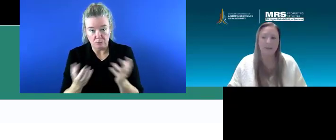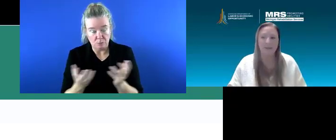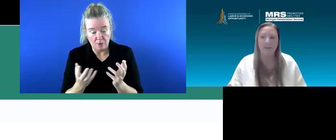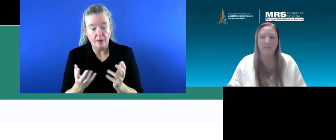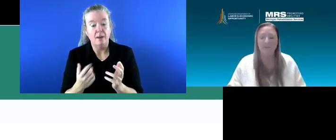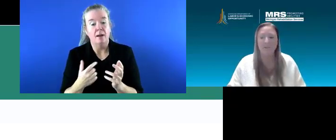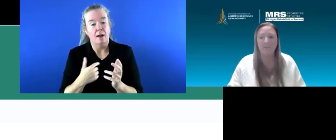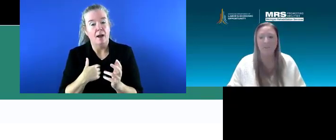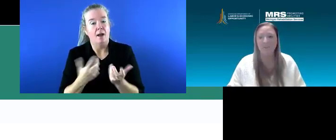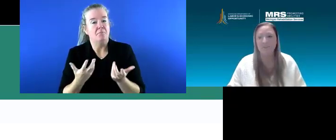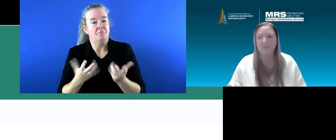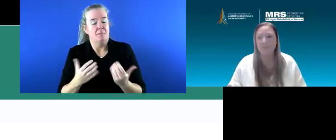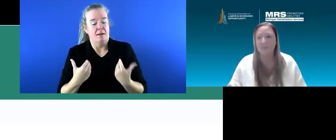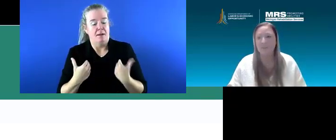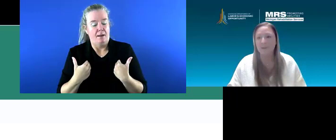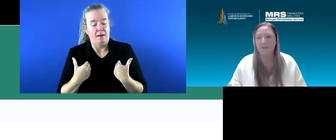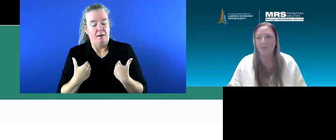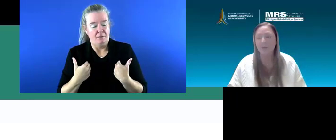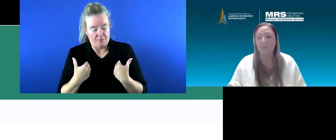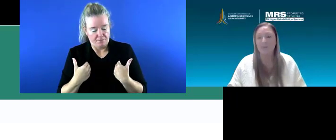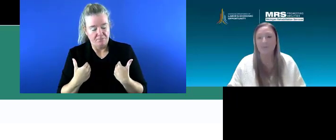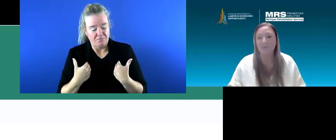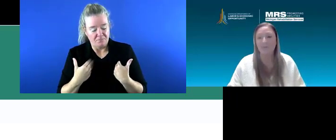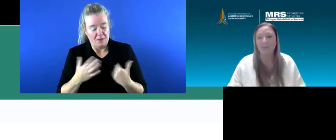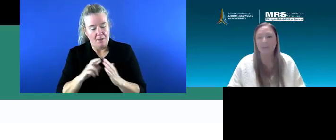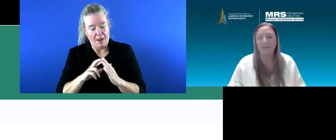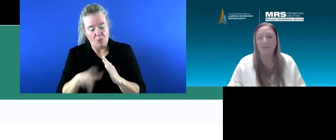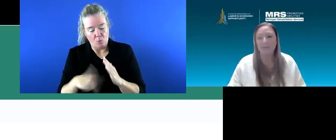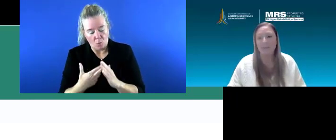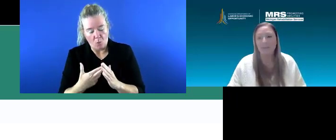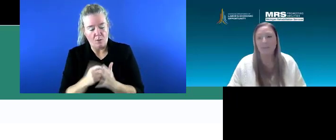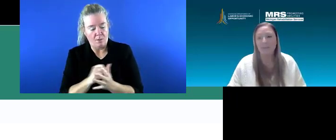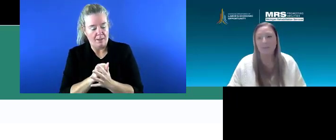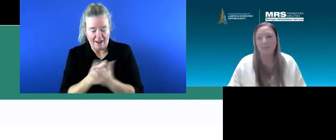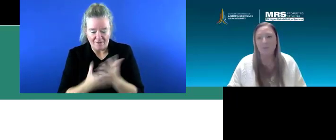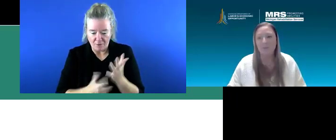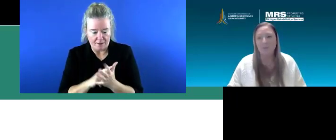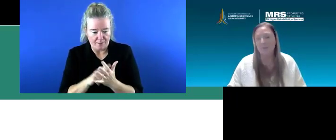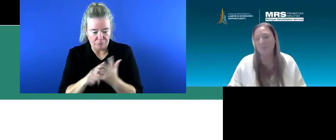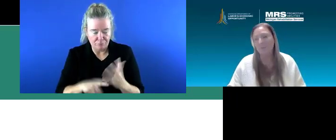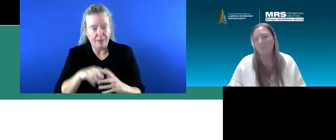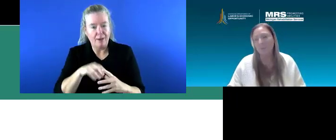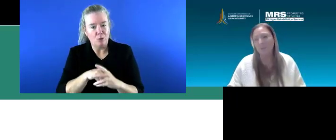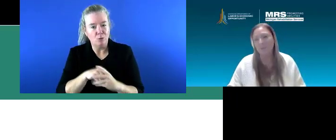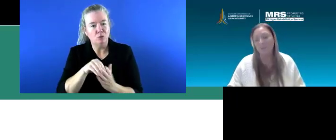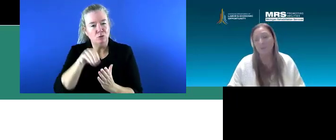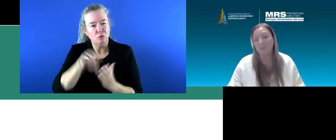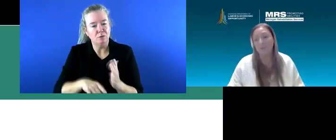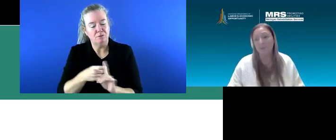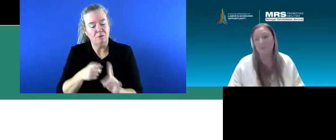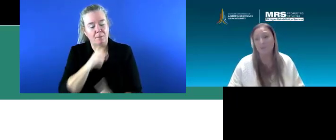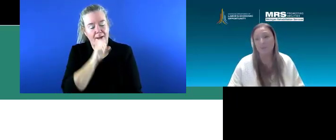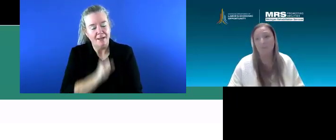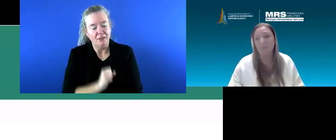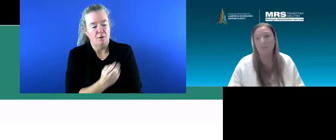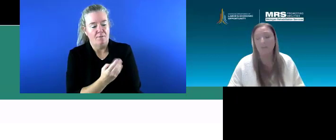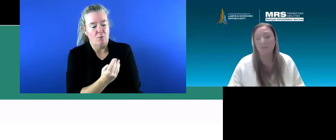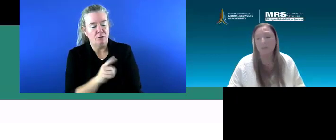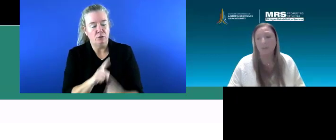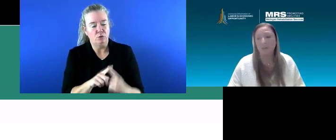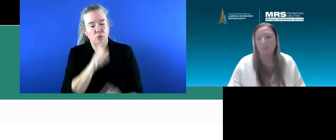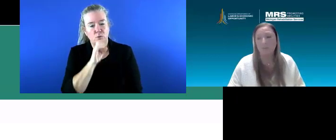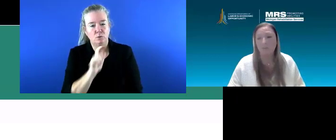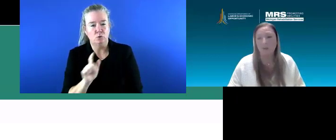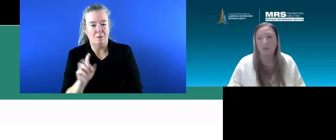I have my fingers in about everything that includes our students from age 14 to 26